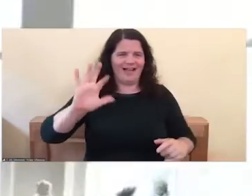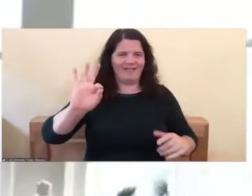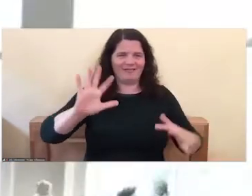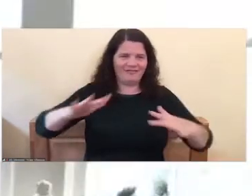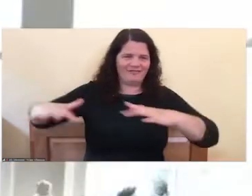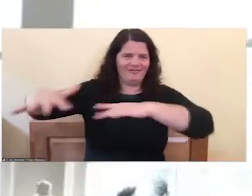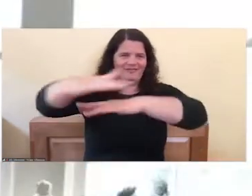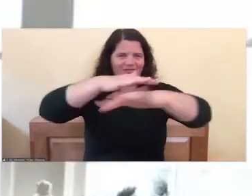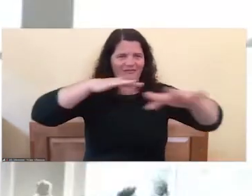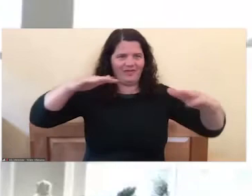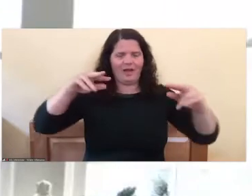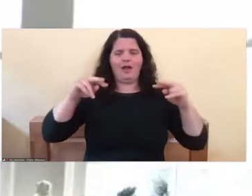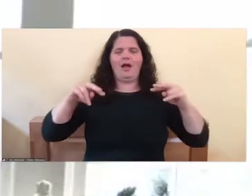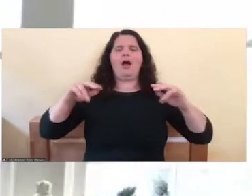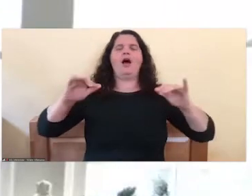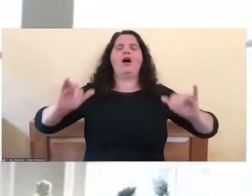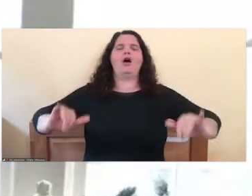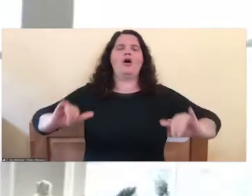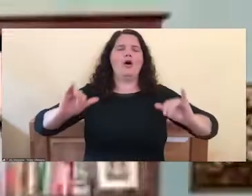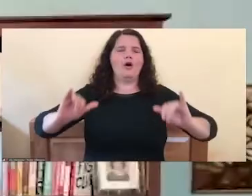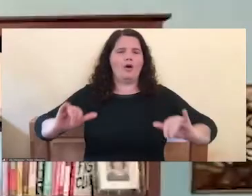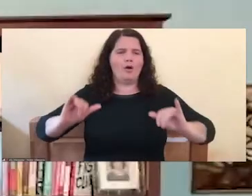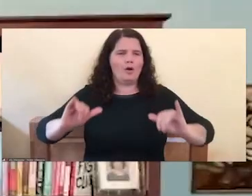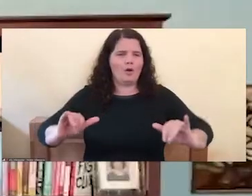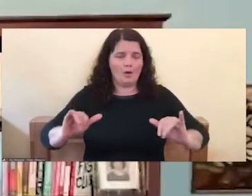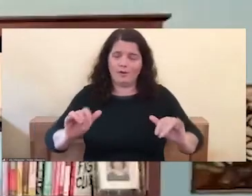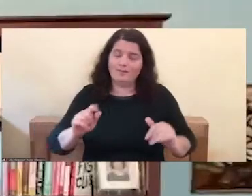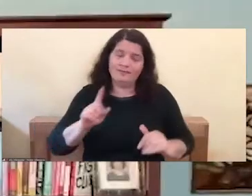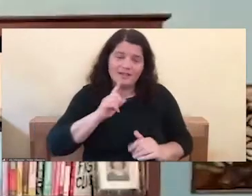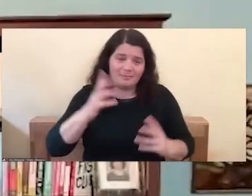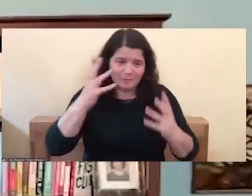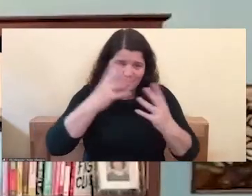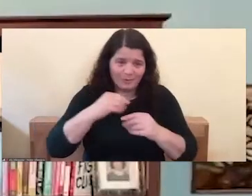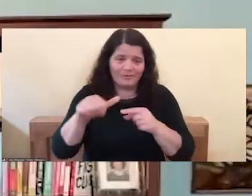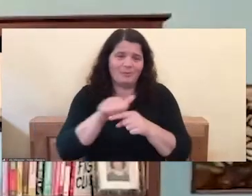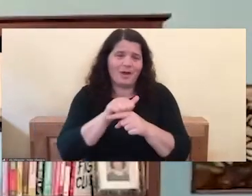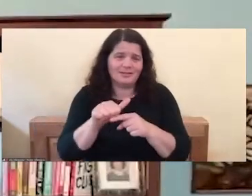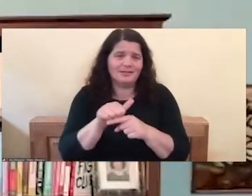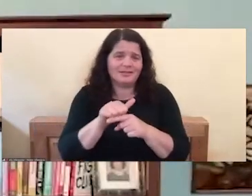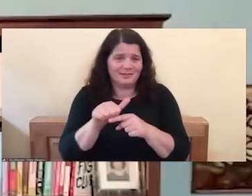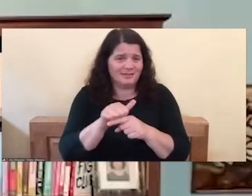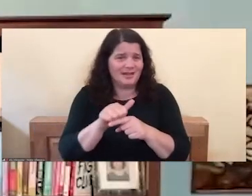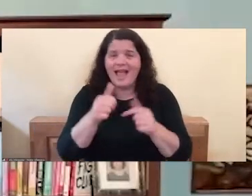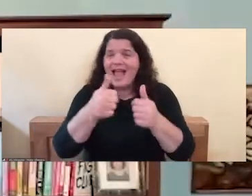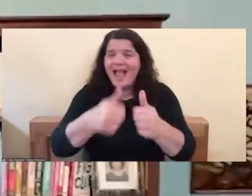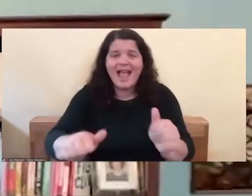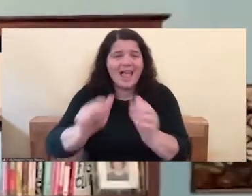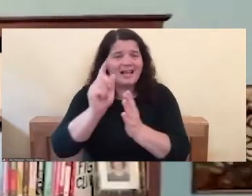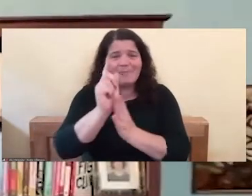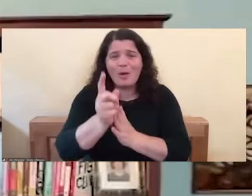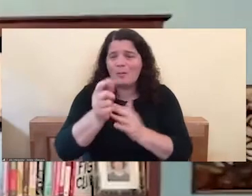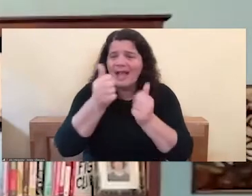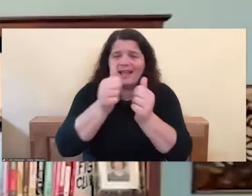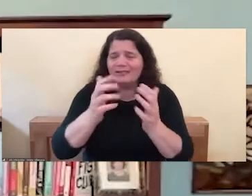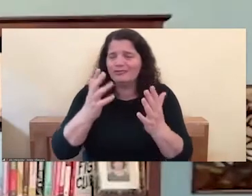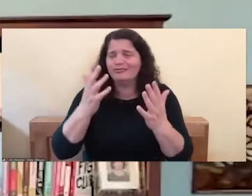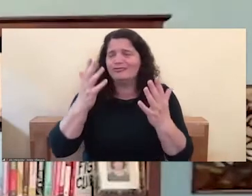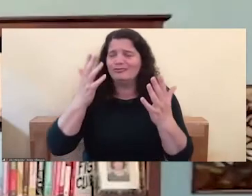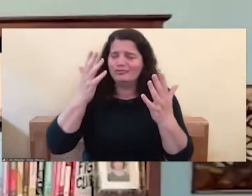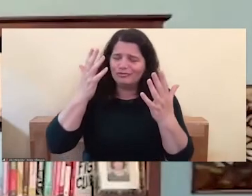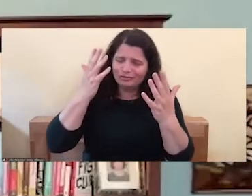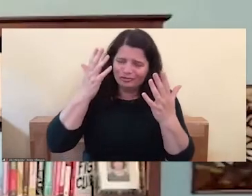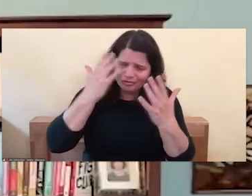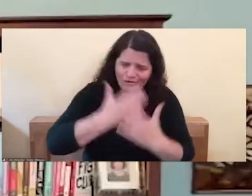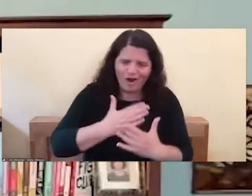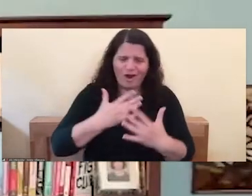it's just so, it's such a beautiful, beautiful practice, how we can take any moment, the darkest moment. And if we